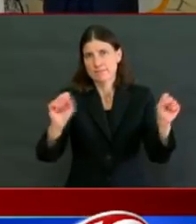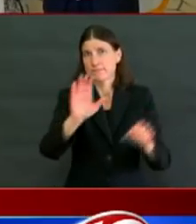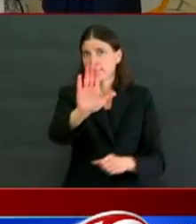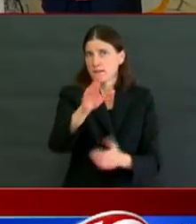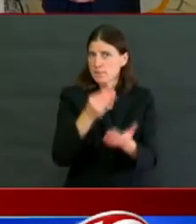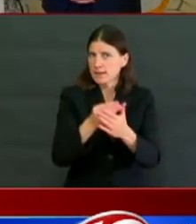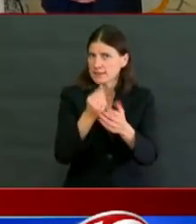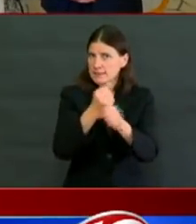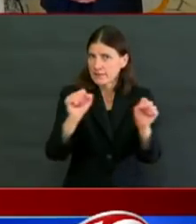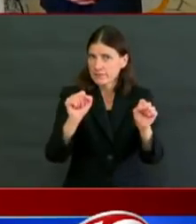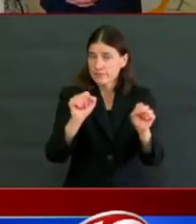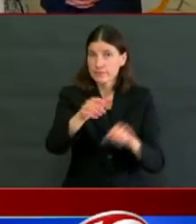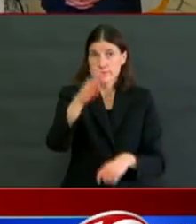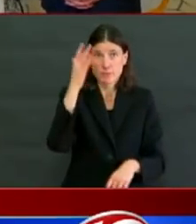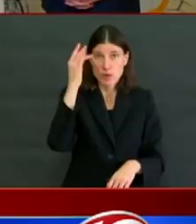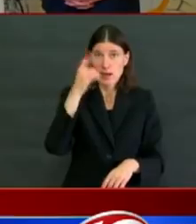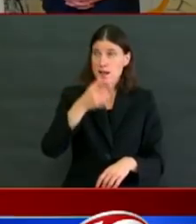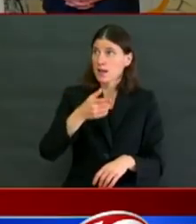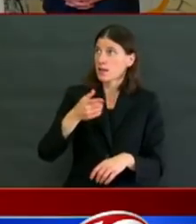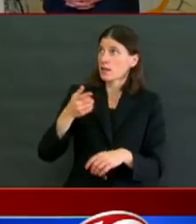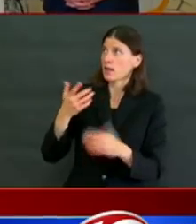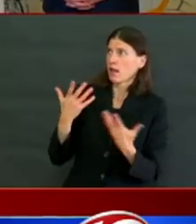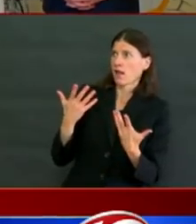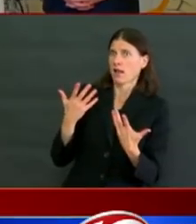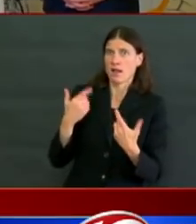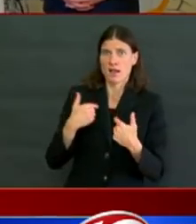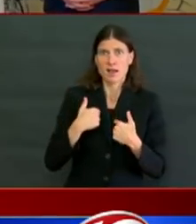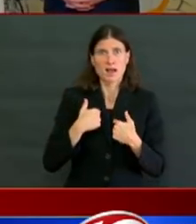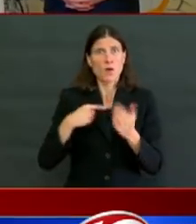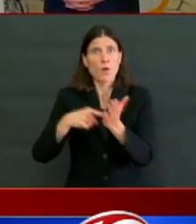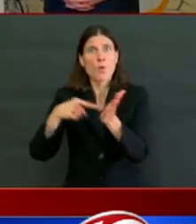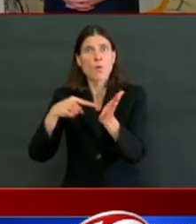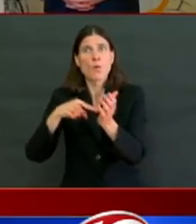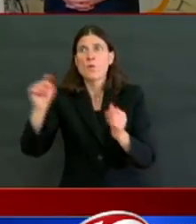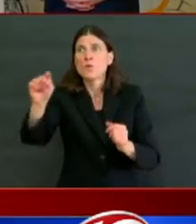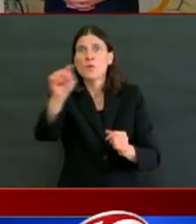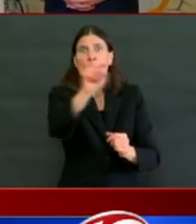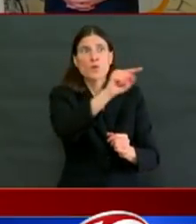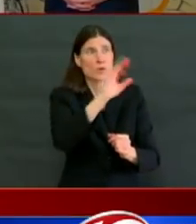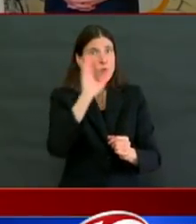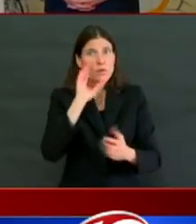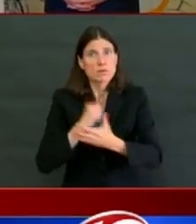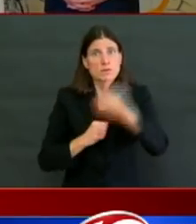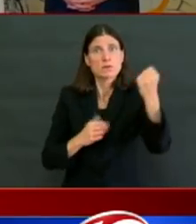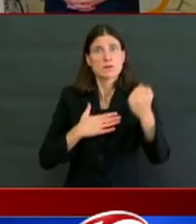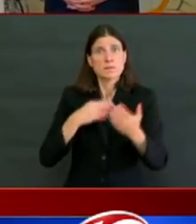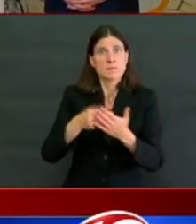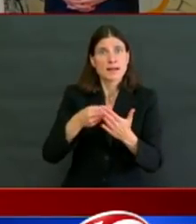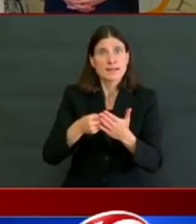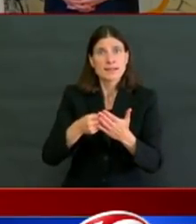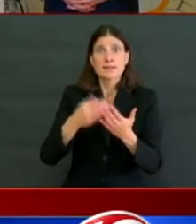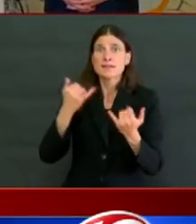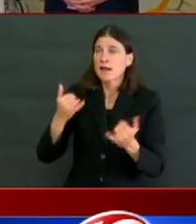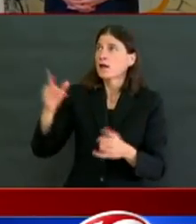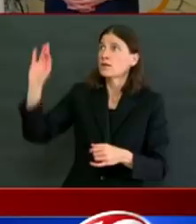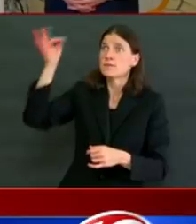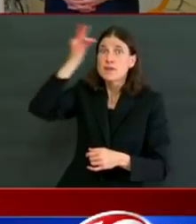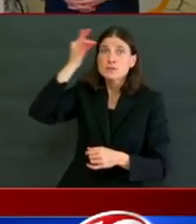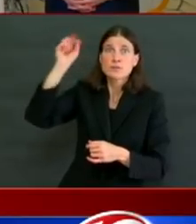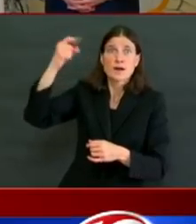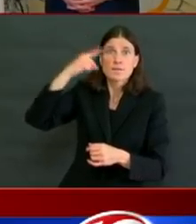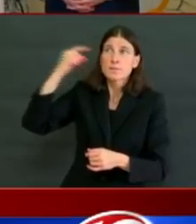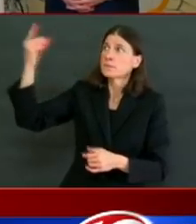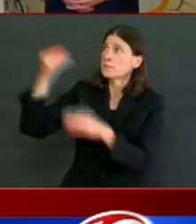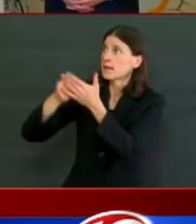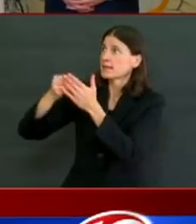and you're worried, take a deep breath right now and know that that isn't going to happen. And I want to